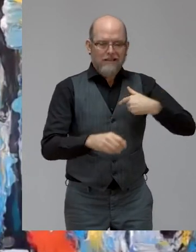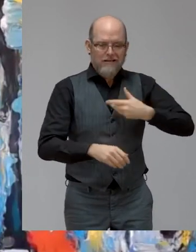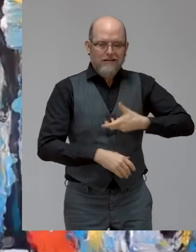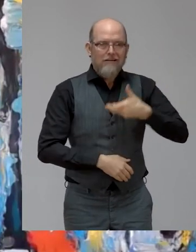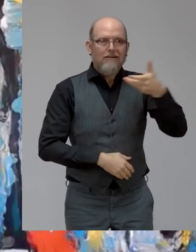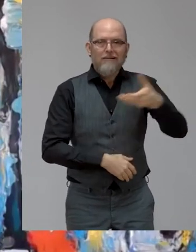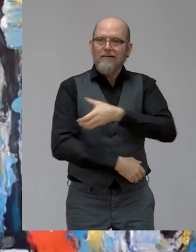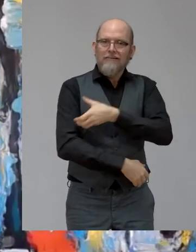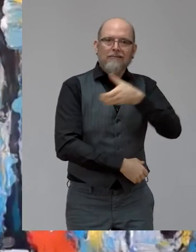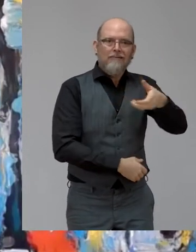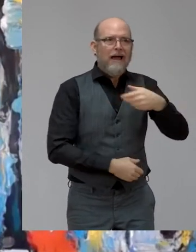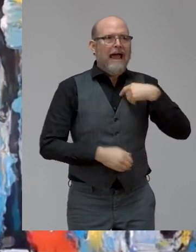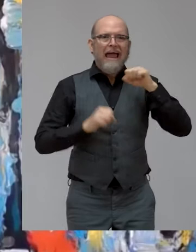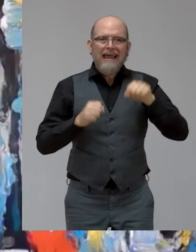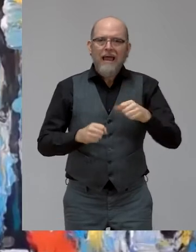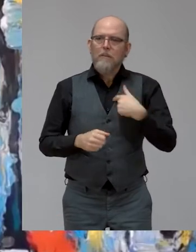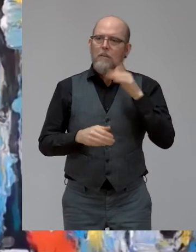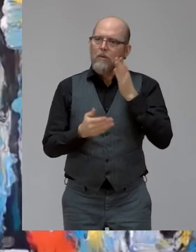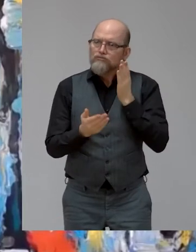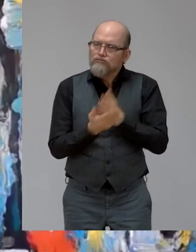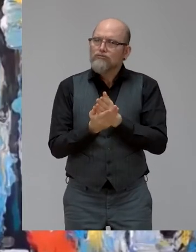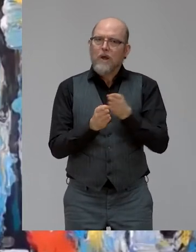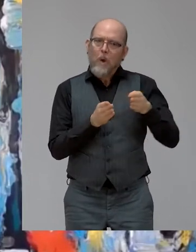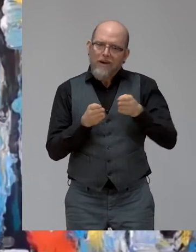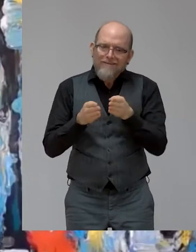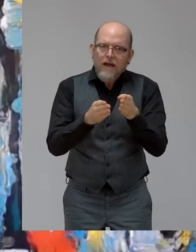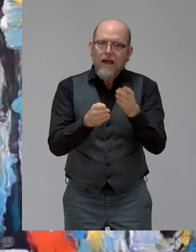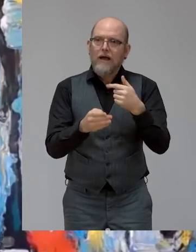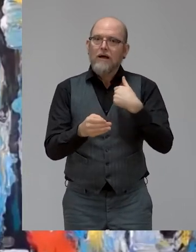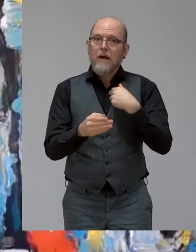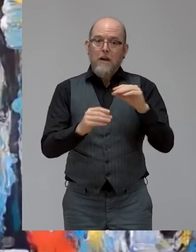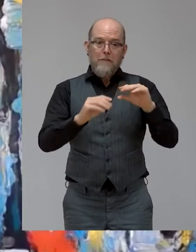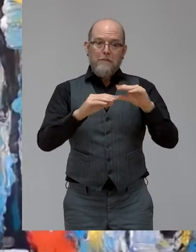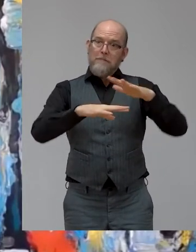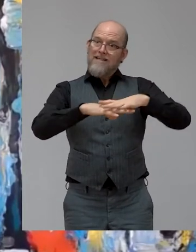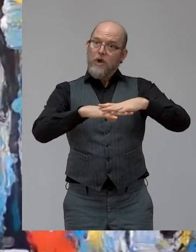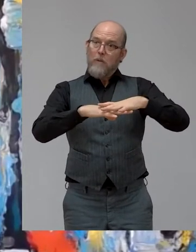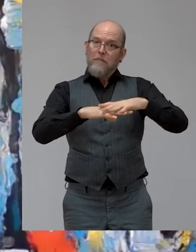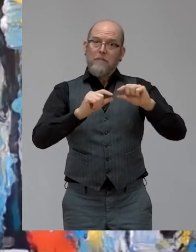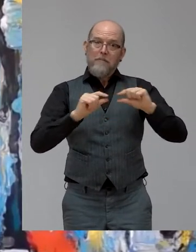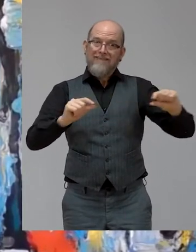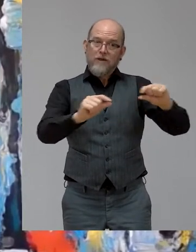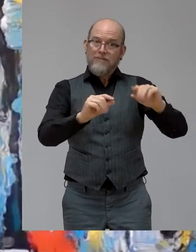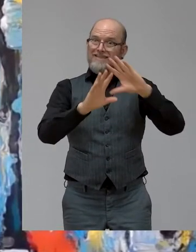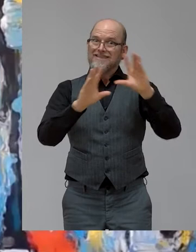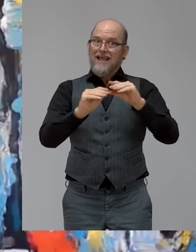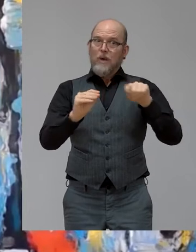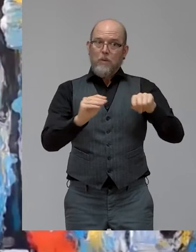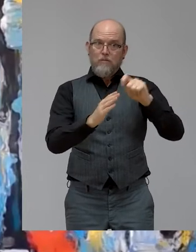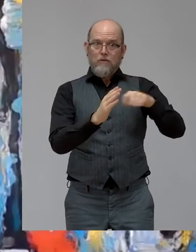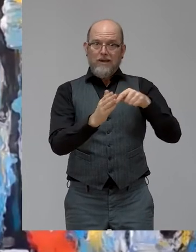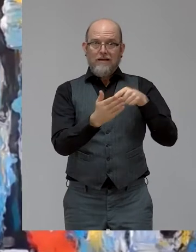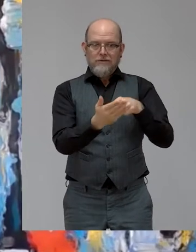the right way, the right platform to share it in. Well, Xero Project showed me this platform.